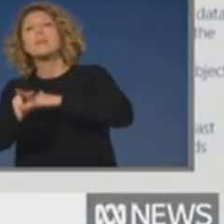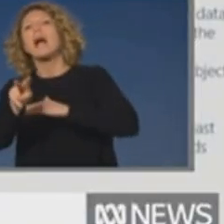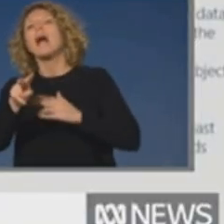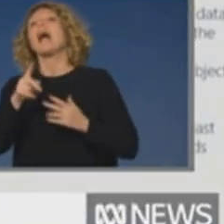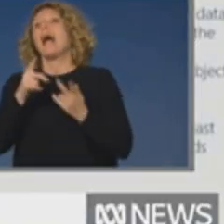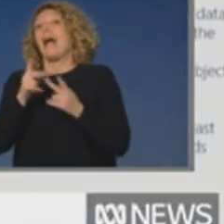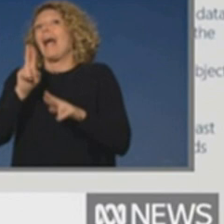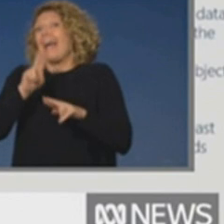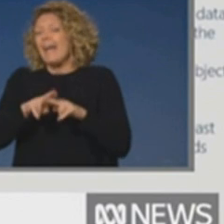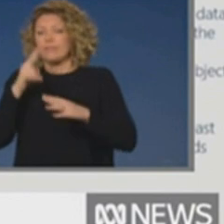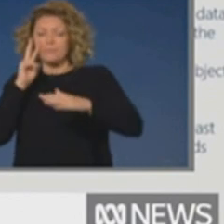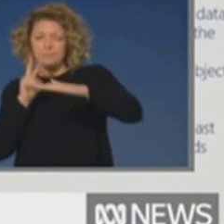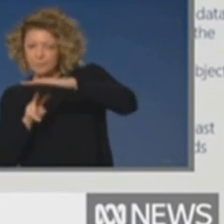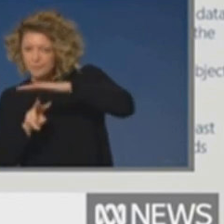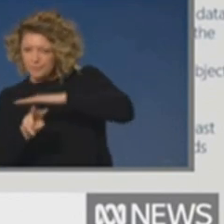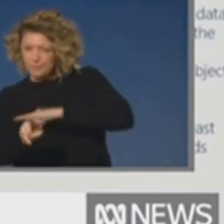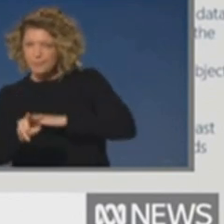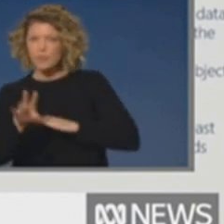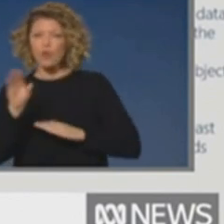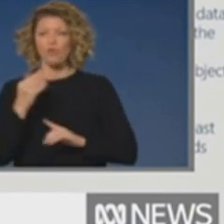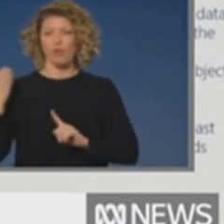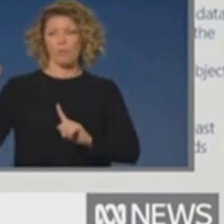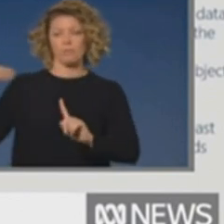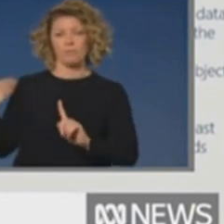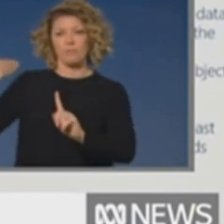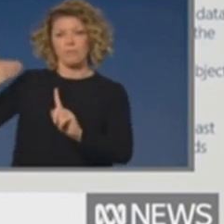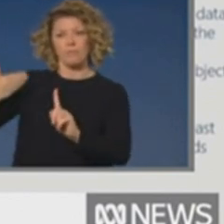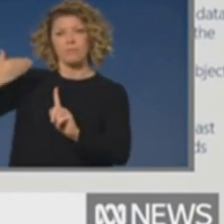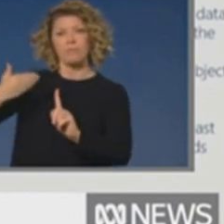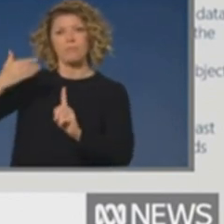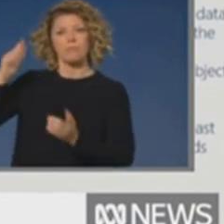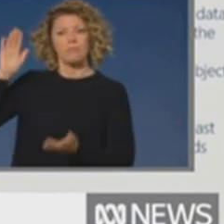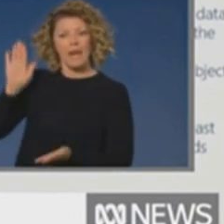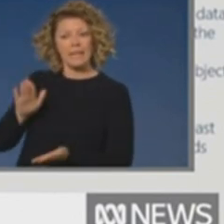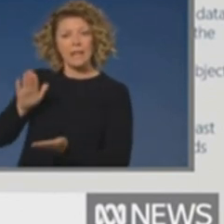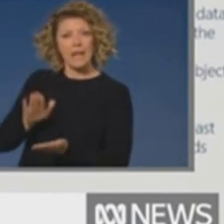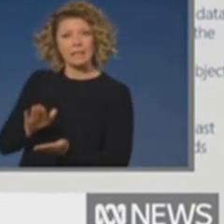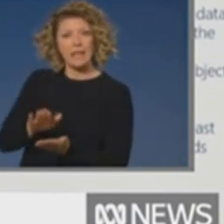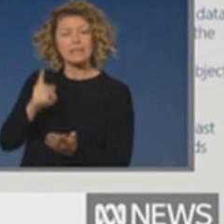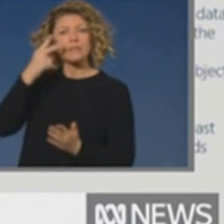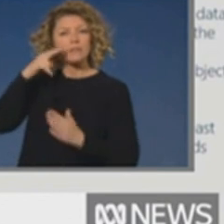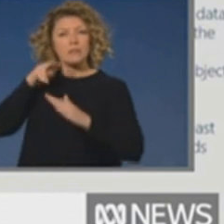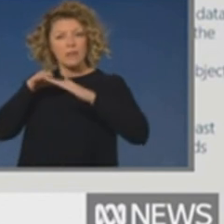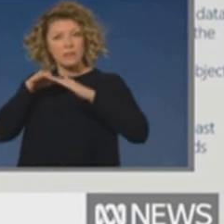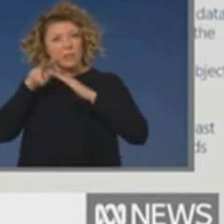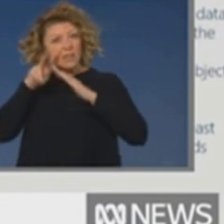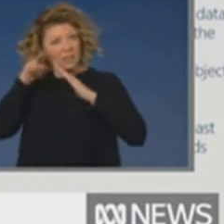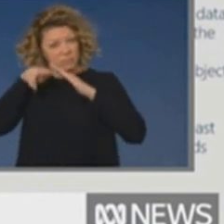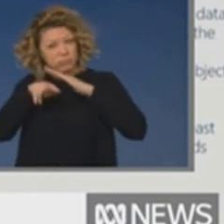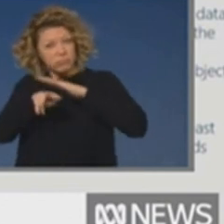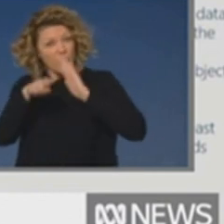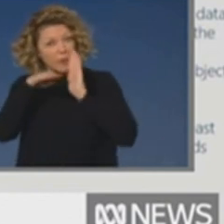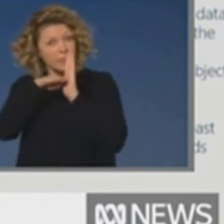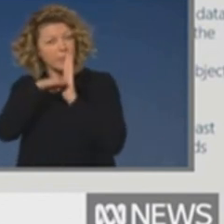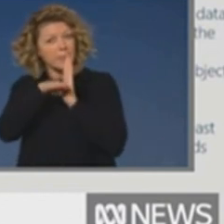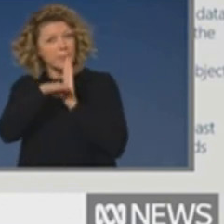the predictions from the previous case numbers that we would likely get. And you can see again, that